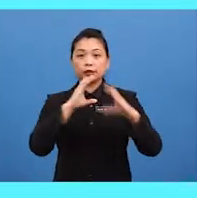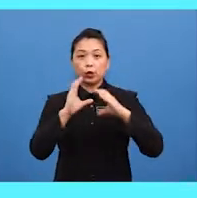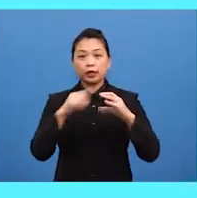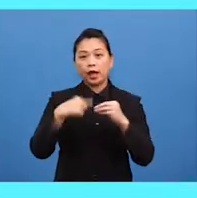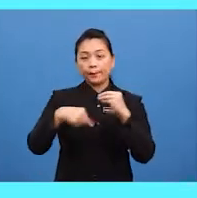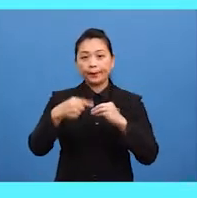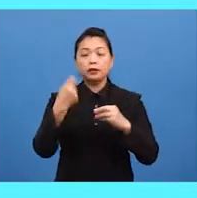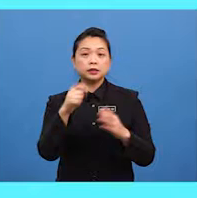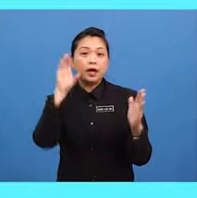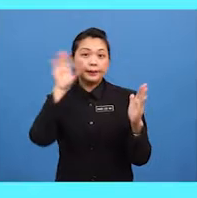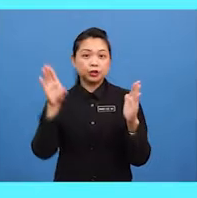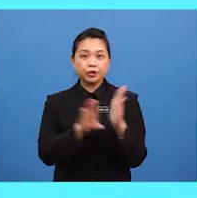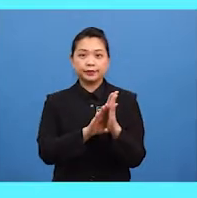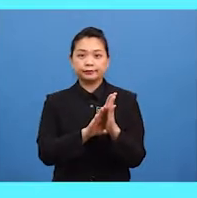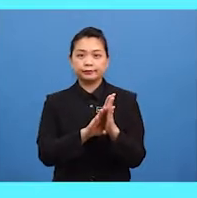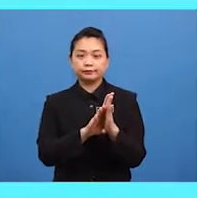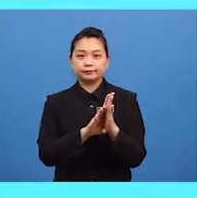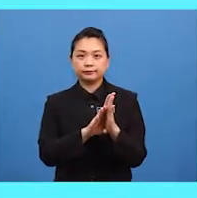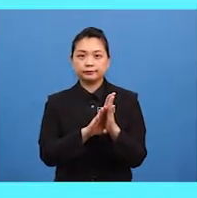about the picture